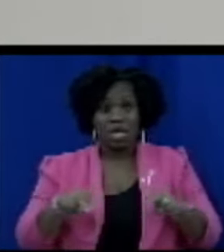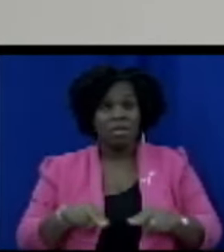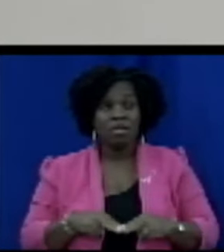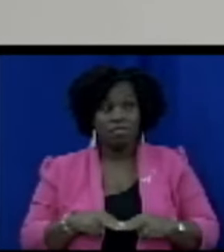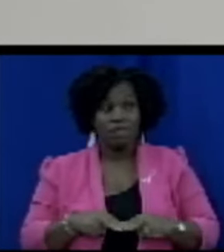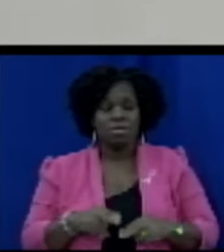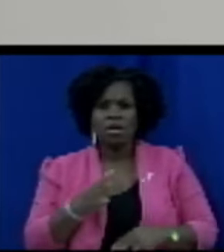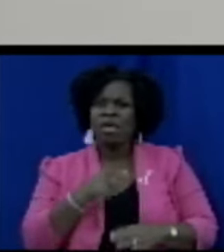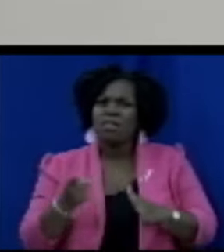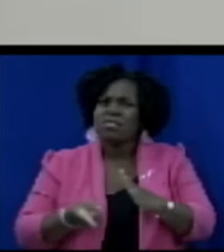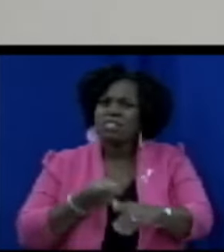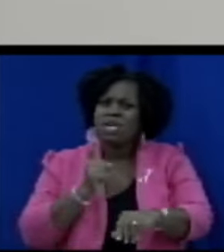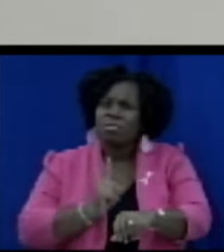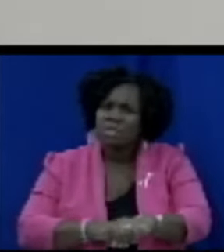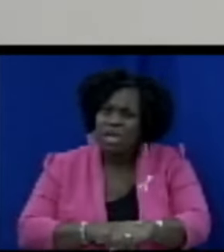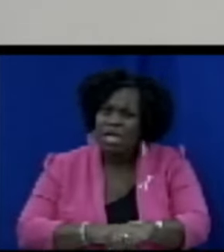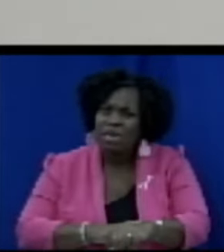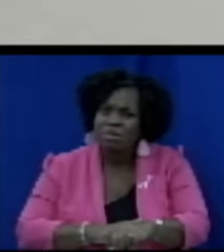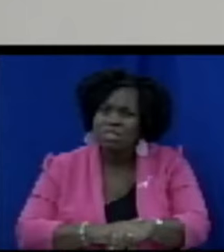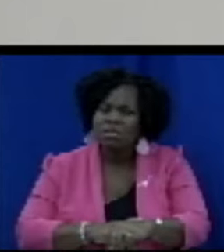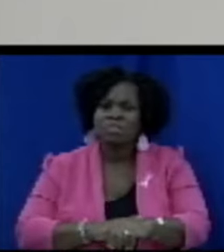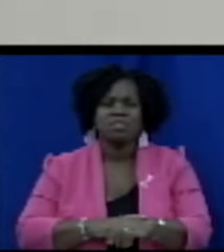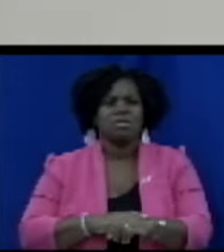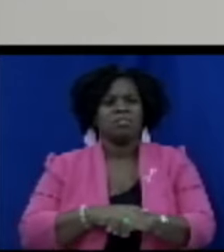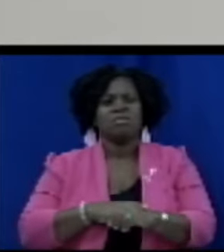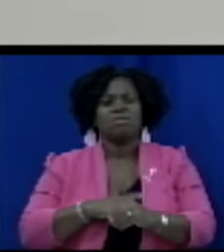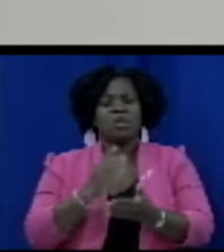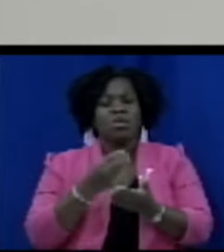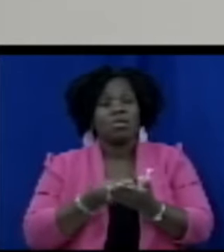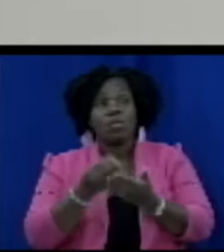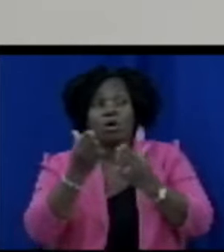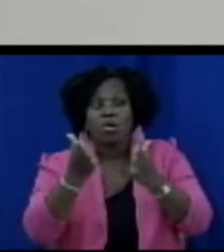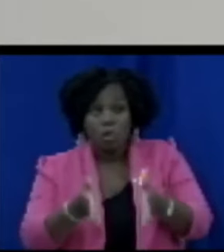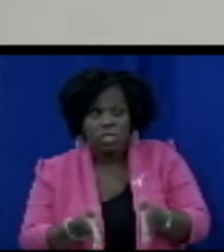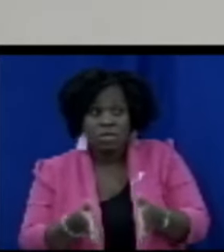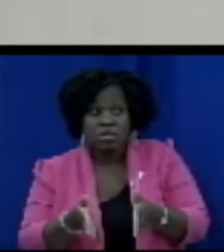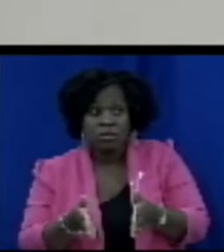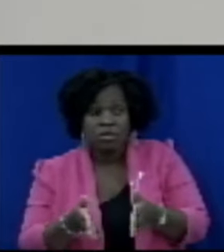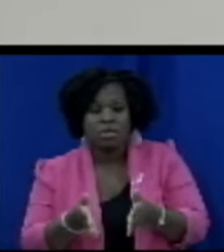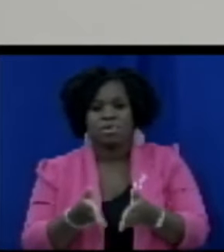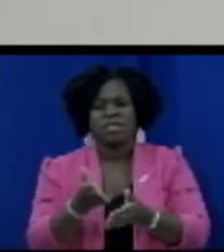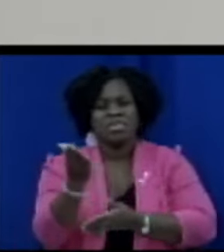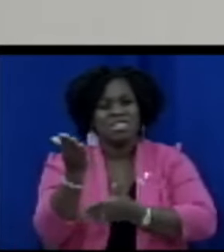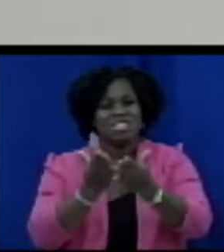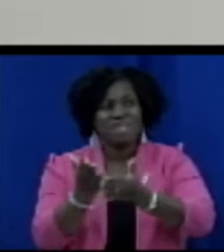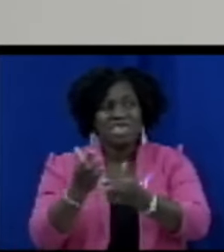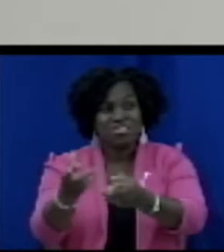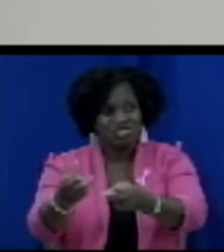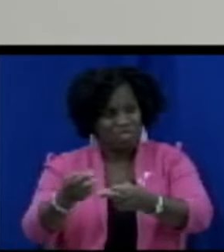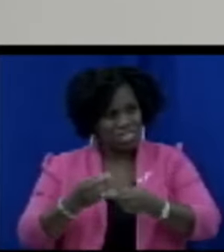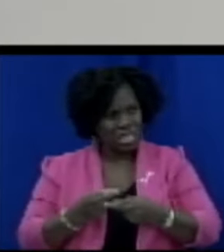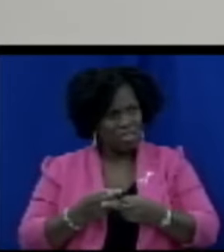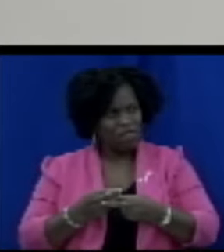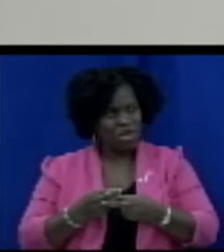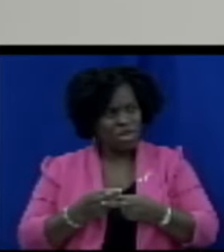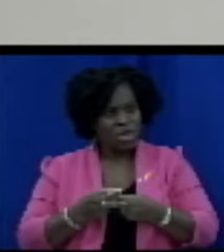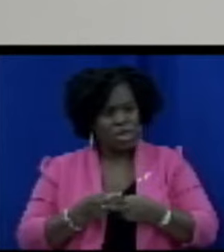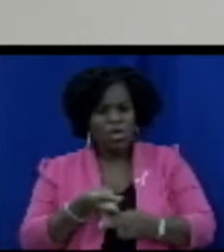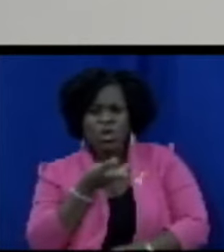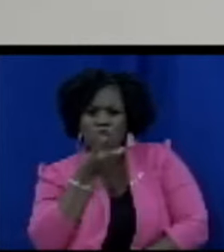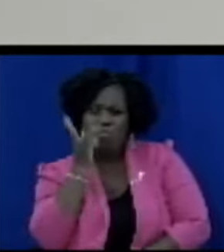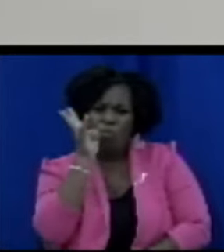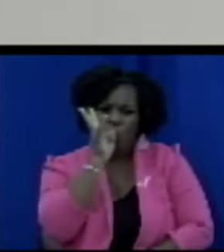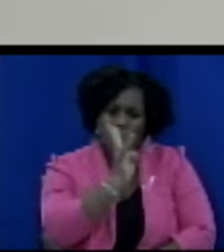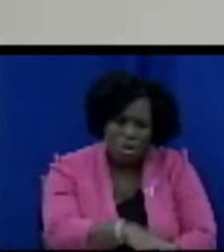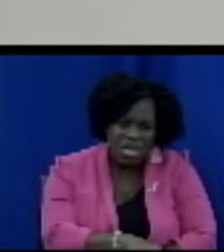service that you get the bad customer service that you get is even worse than the provision of the tangible